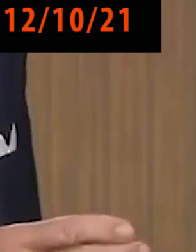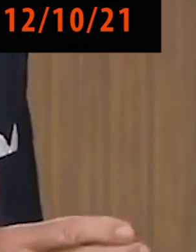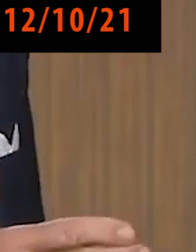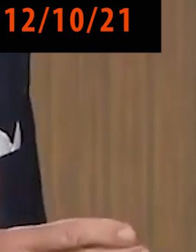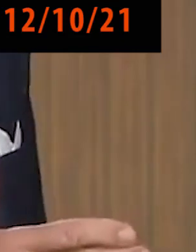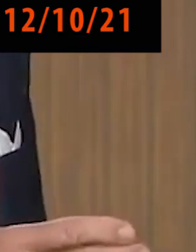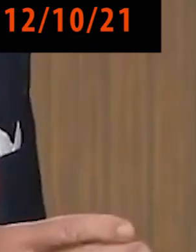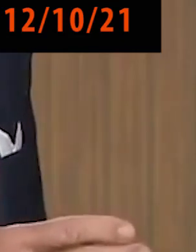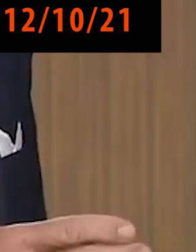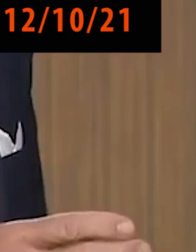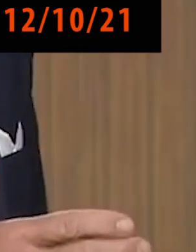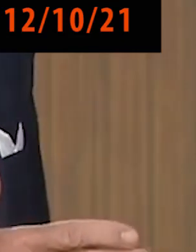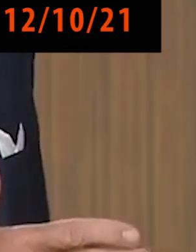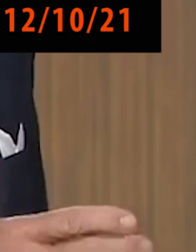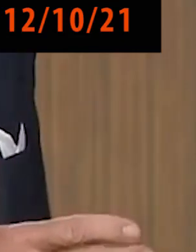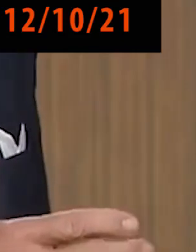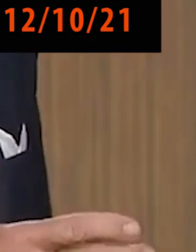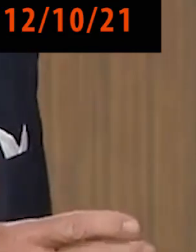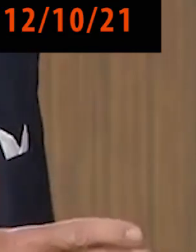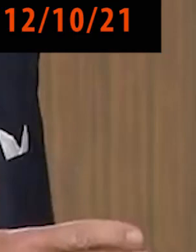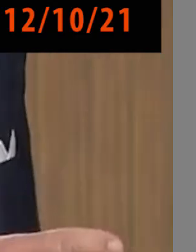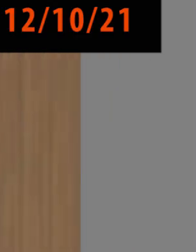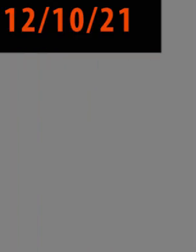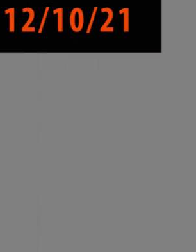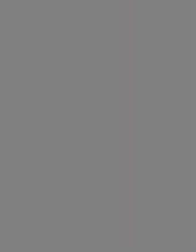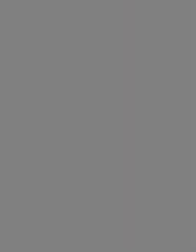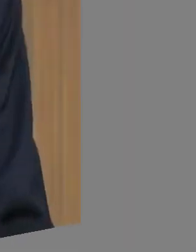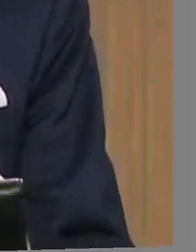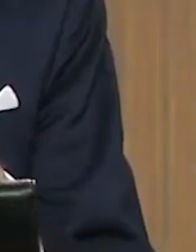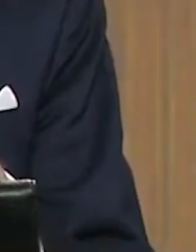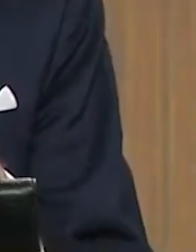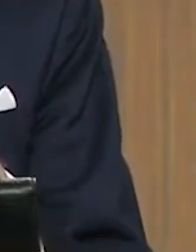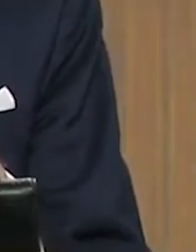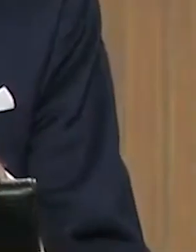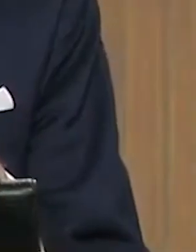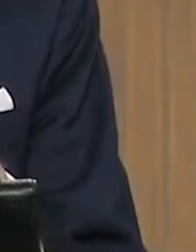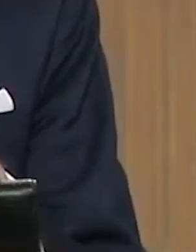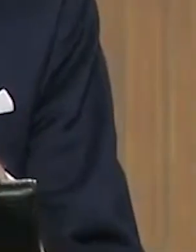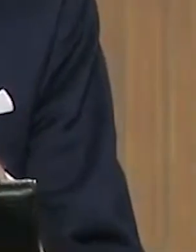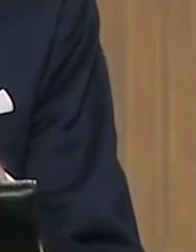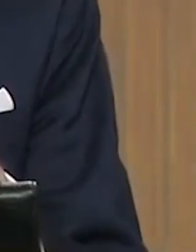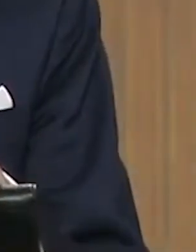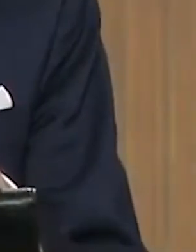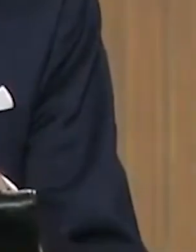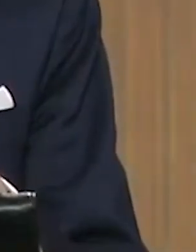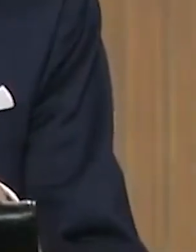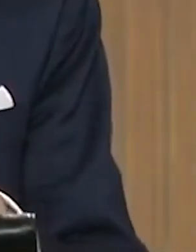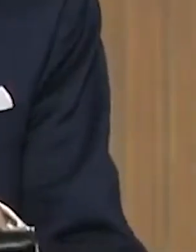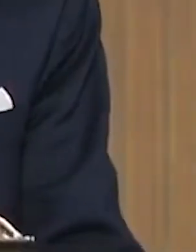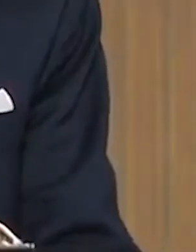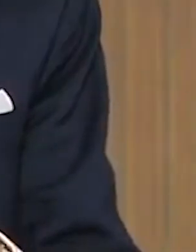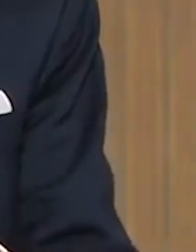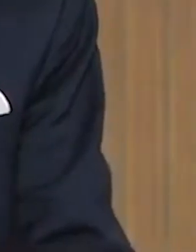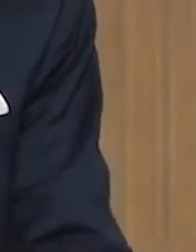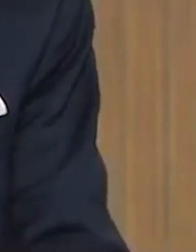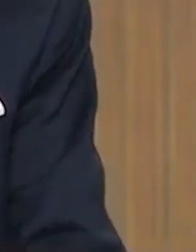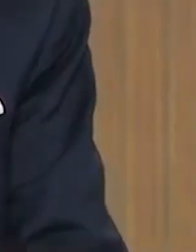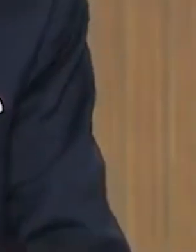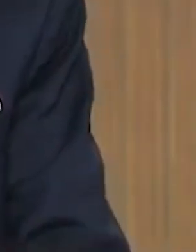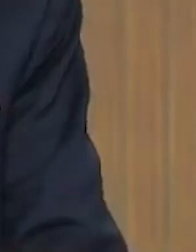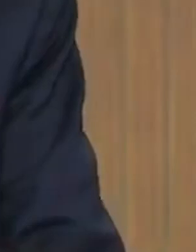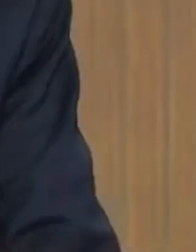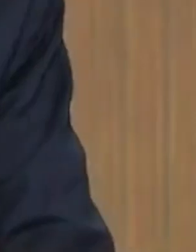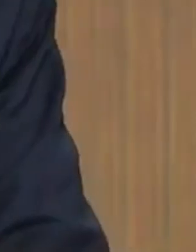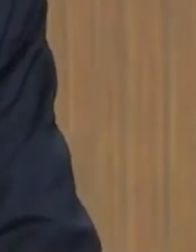severe and it's causing a significant increase in prices. The downside is prices have gone up because of supply chain concerns.